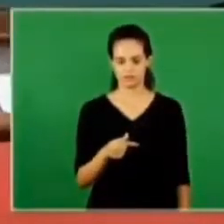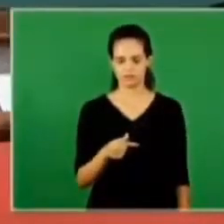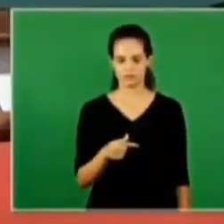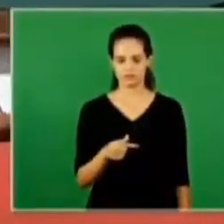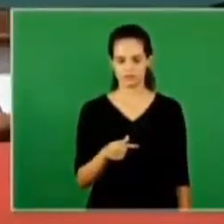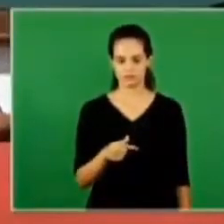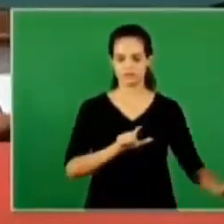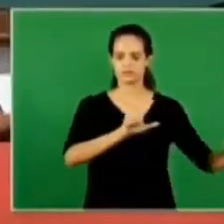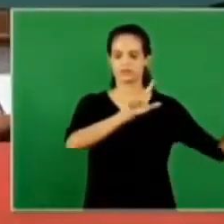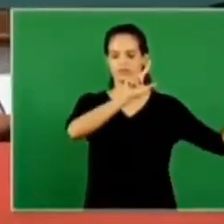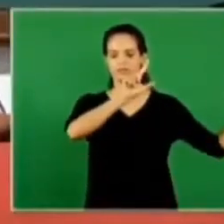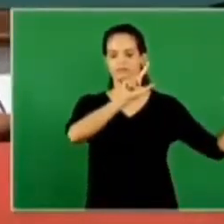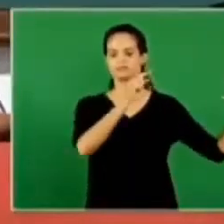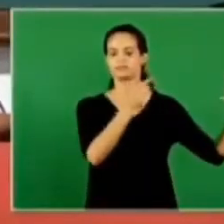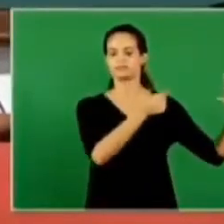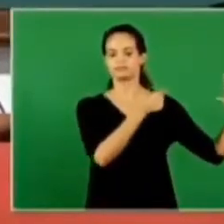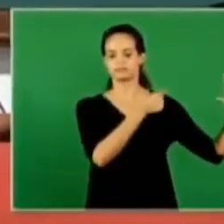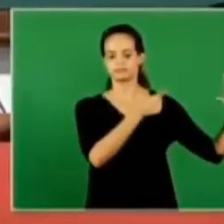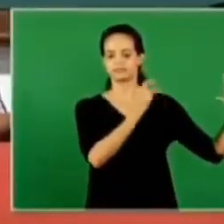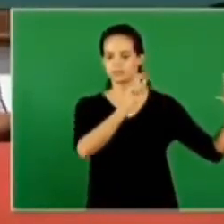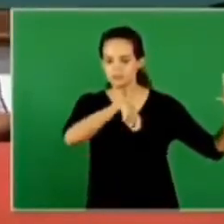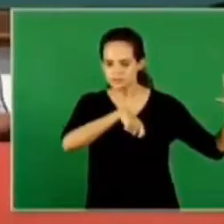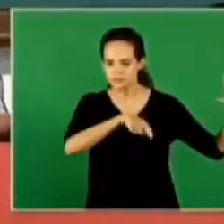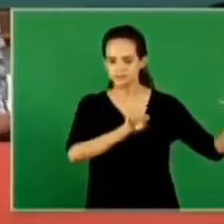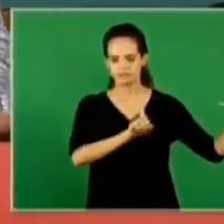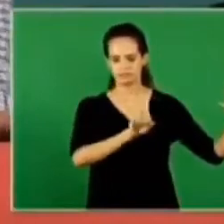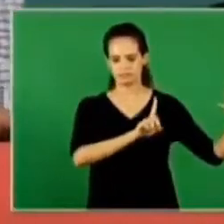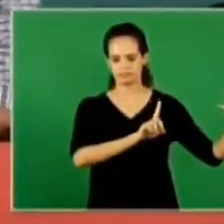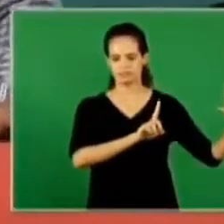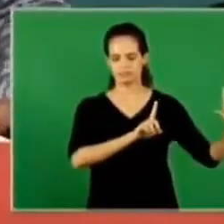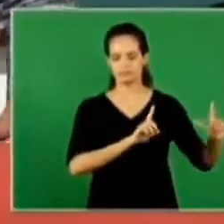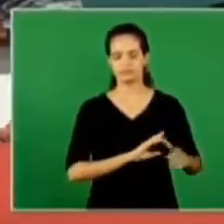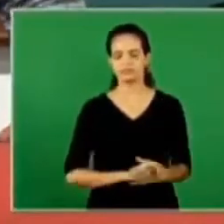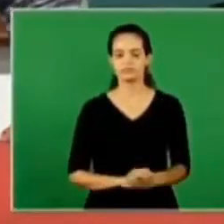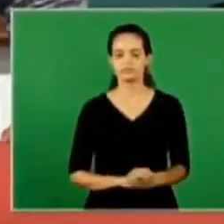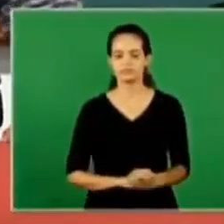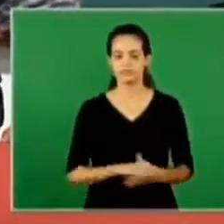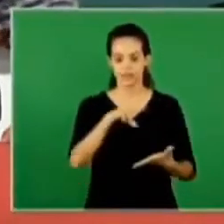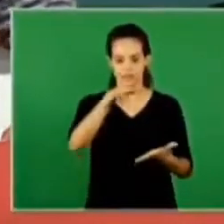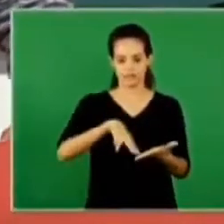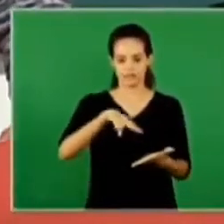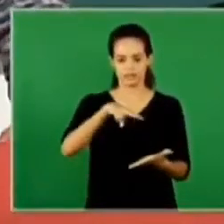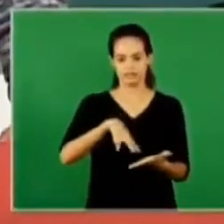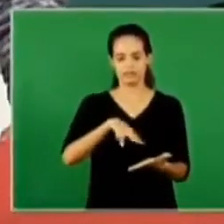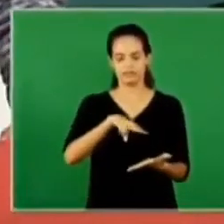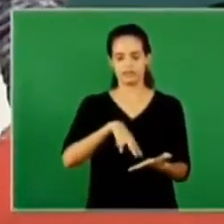can we do the projection let's read